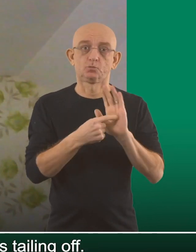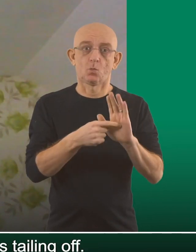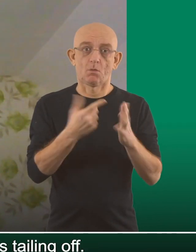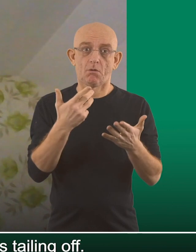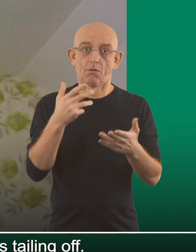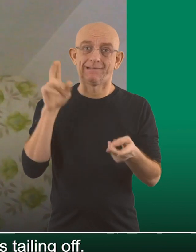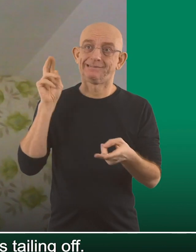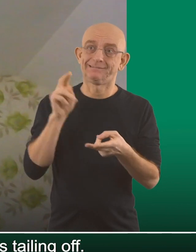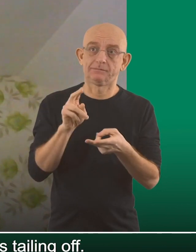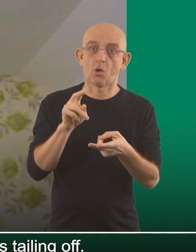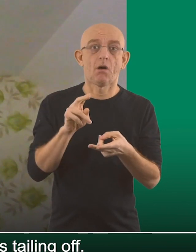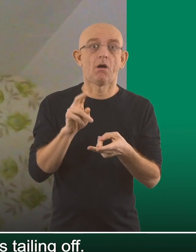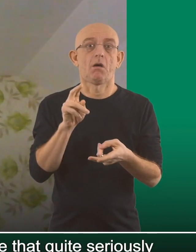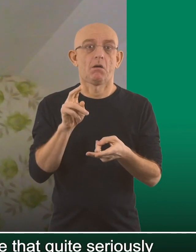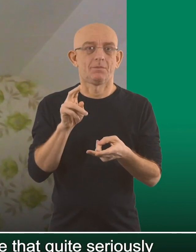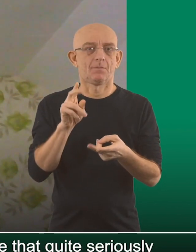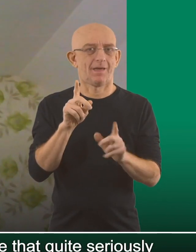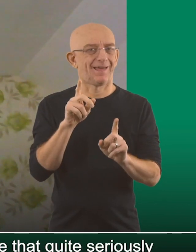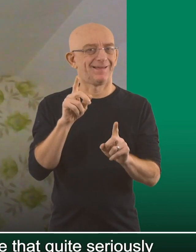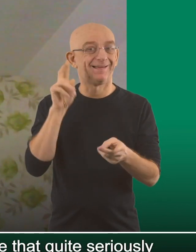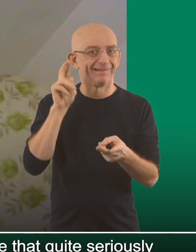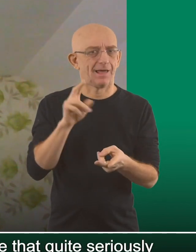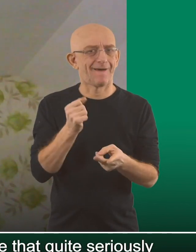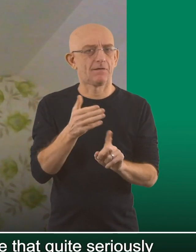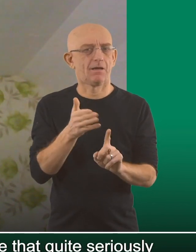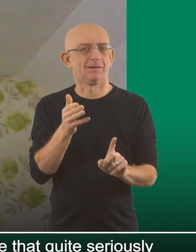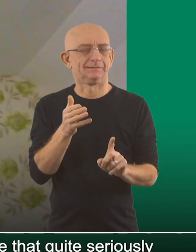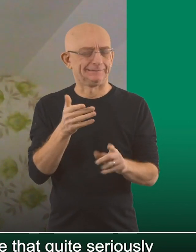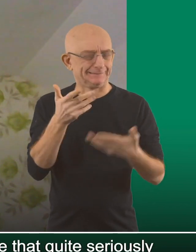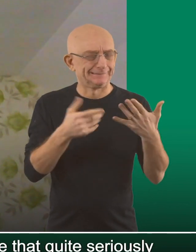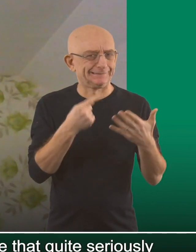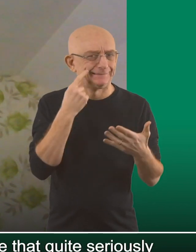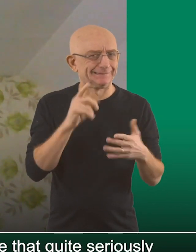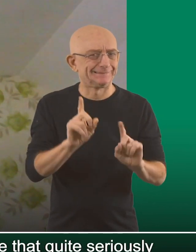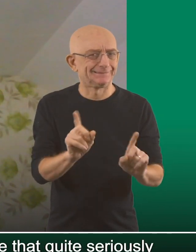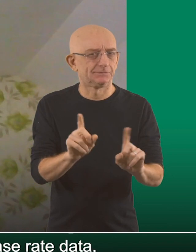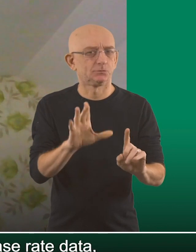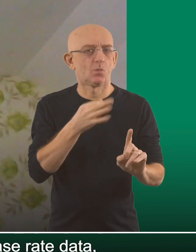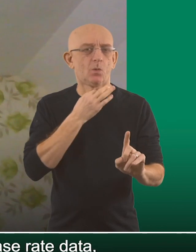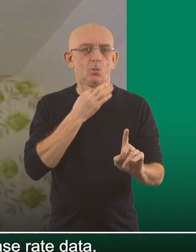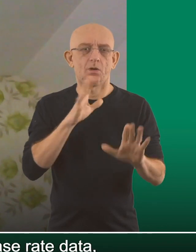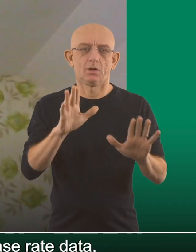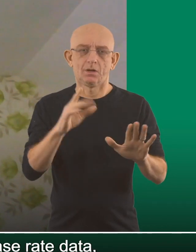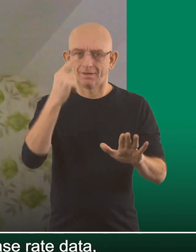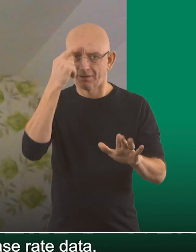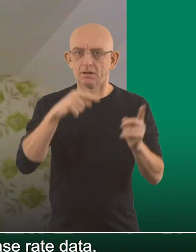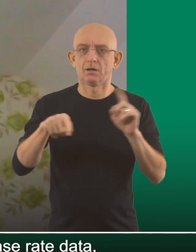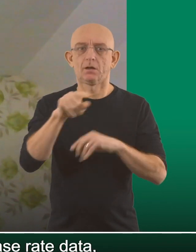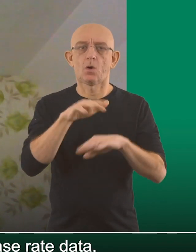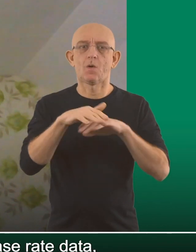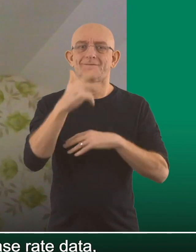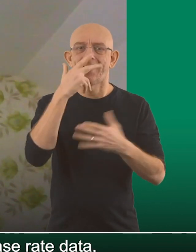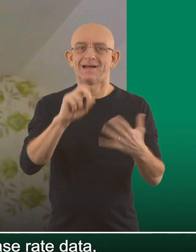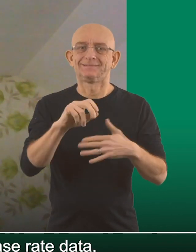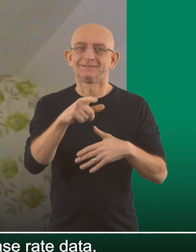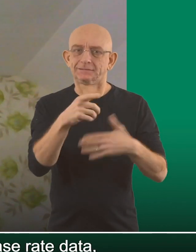beginning to show that the decline is tailing off. It's not the strongest data, but it is data. We take that quite seriously. And as I say, looking at